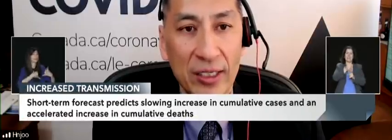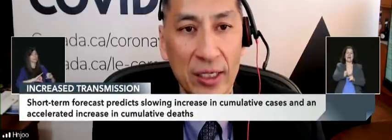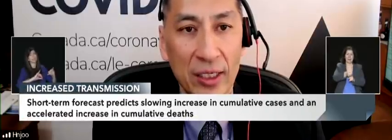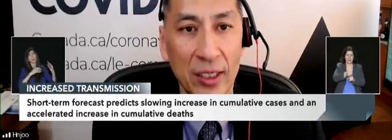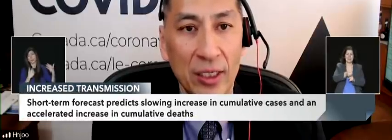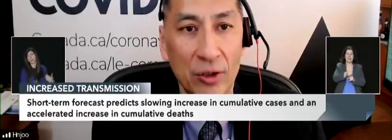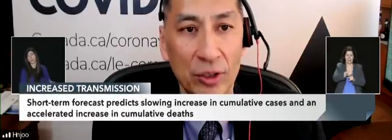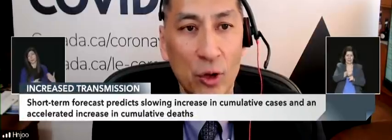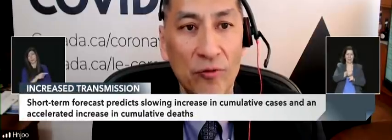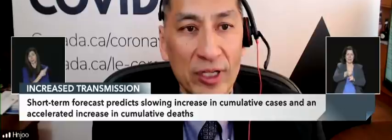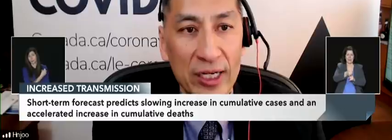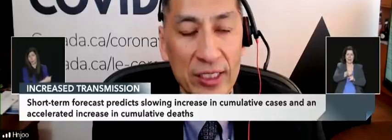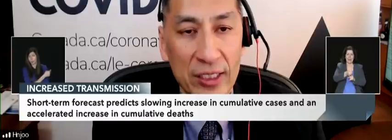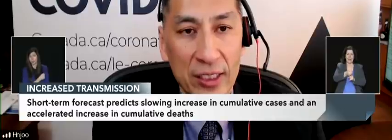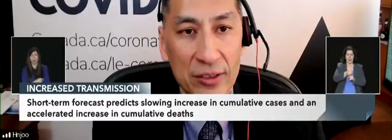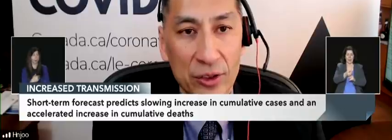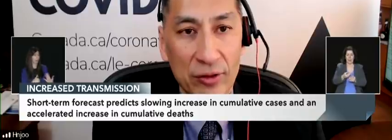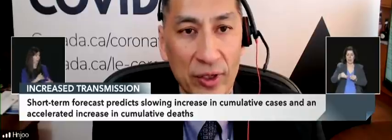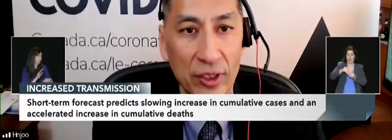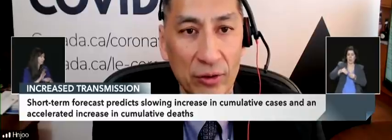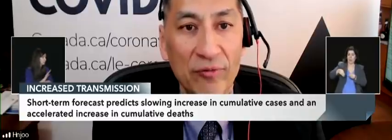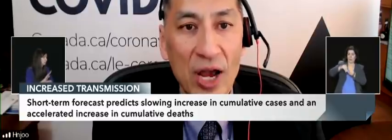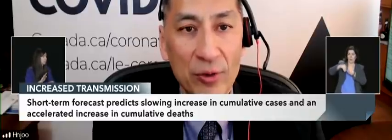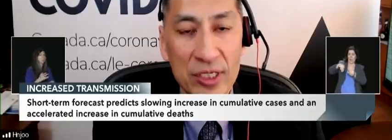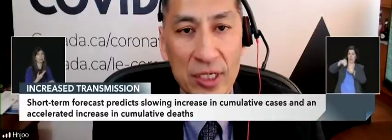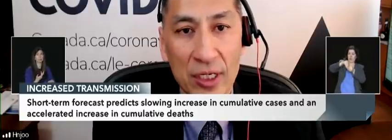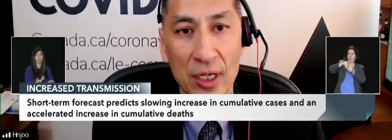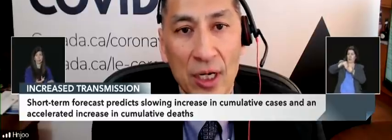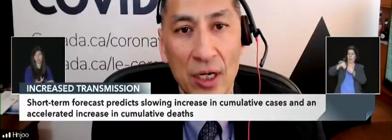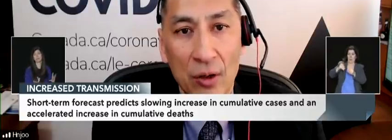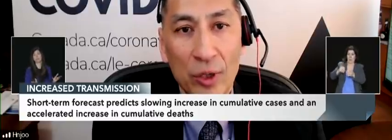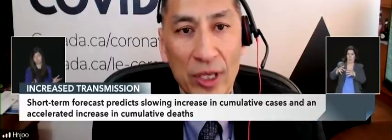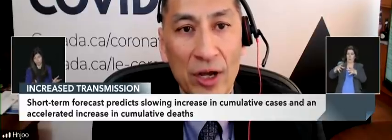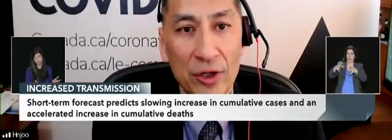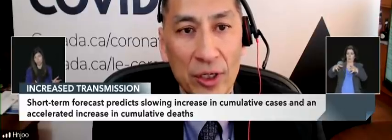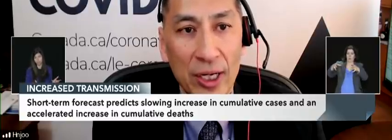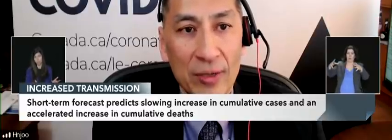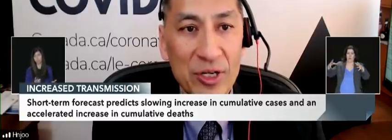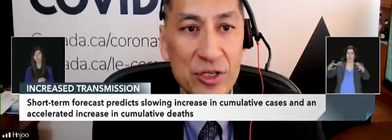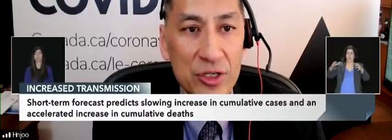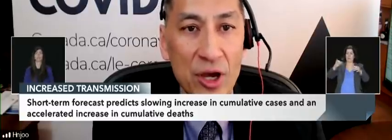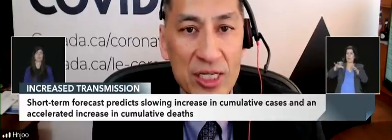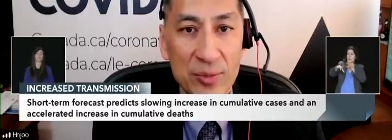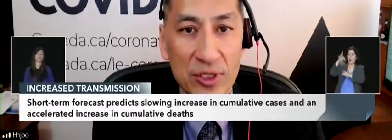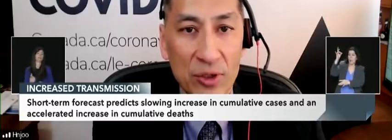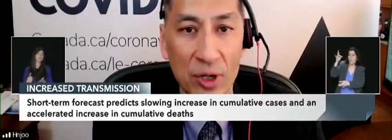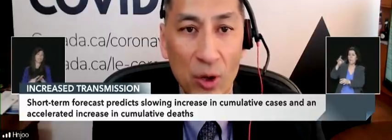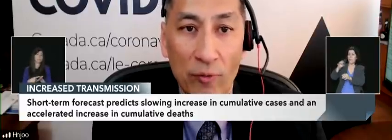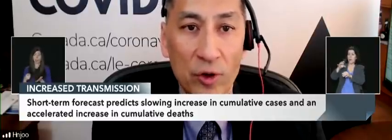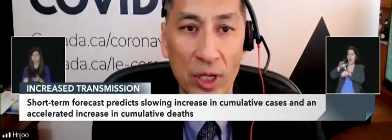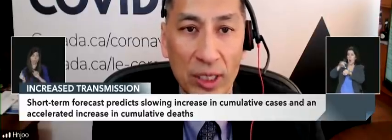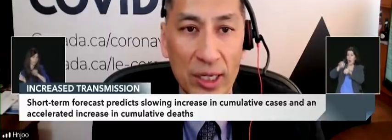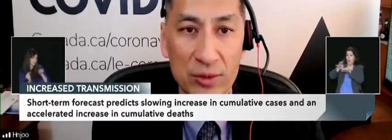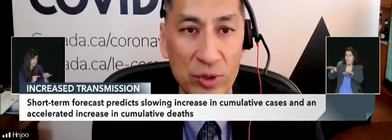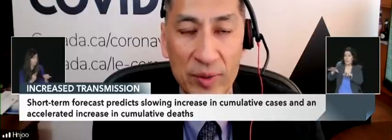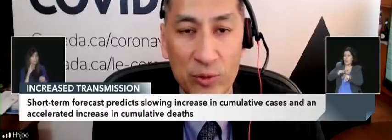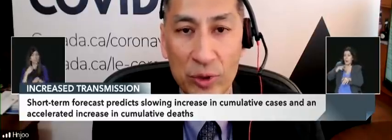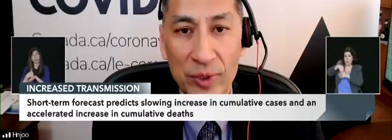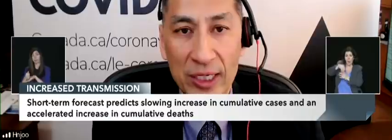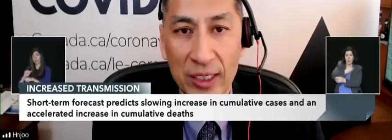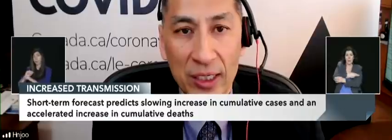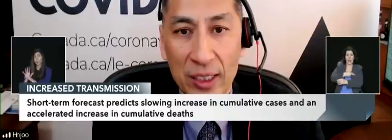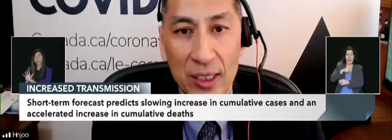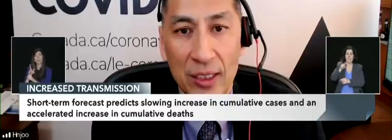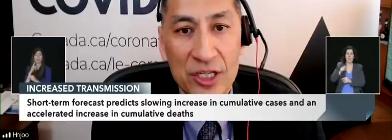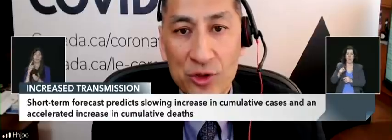of just finding the COVID-19 virus with other admissions to hospitals. So, overall, as